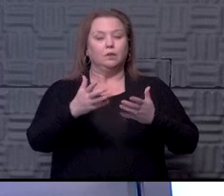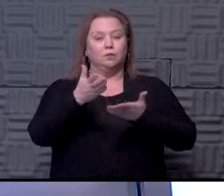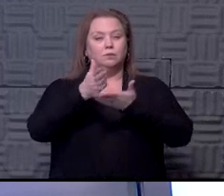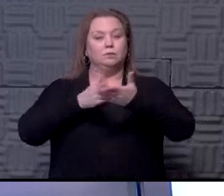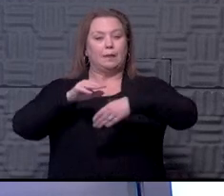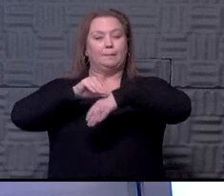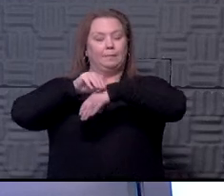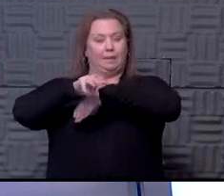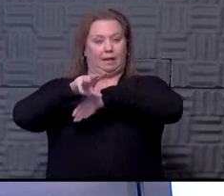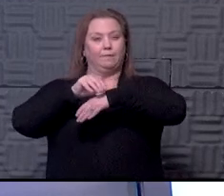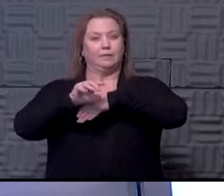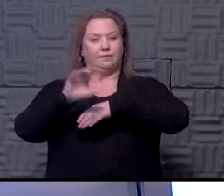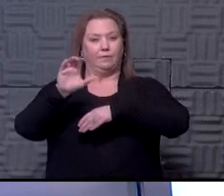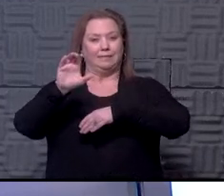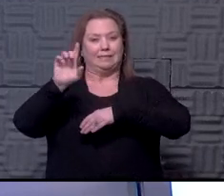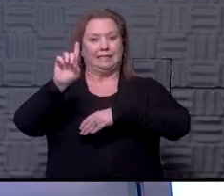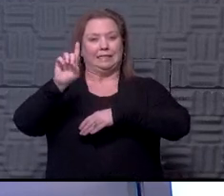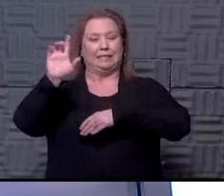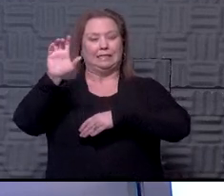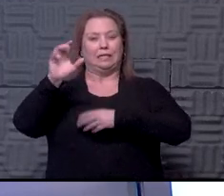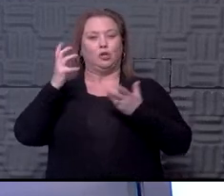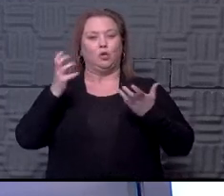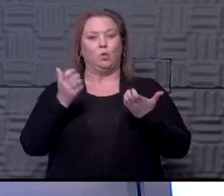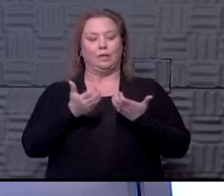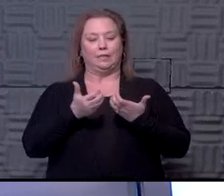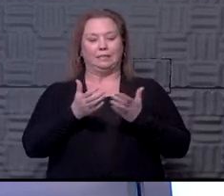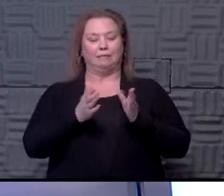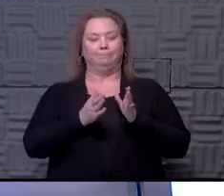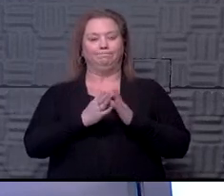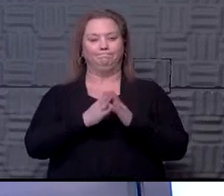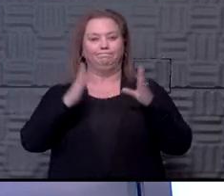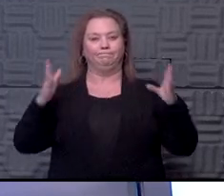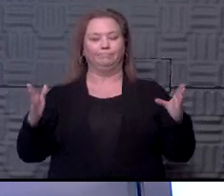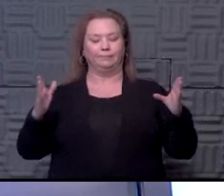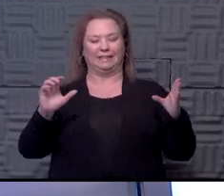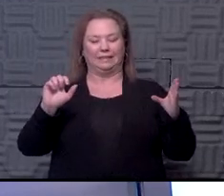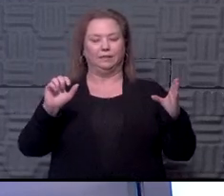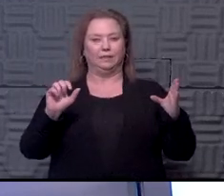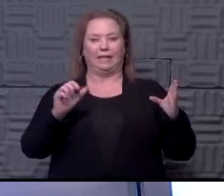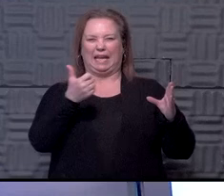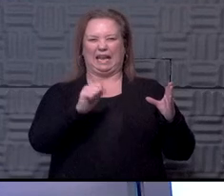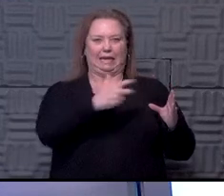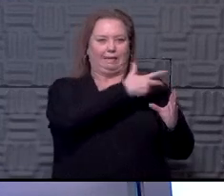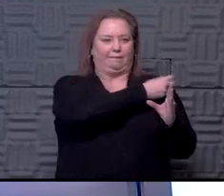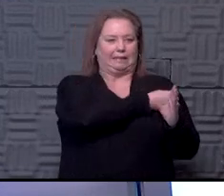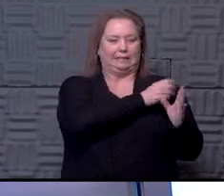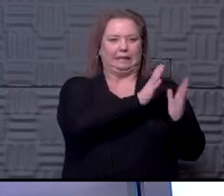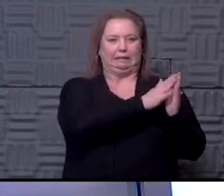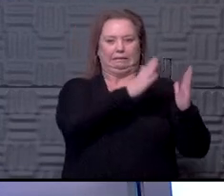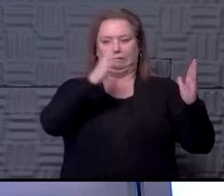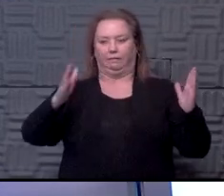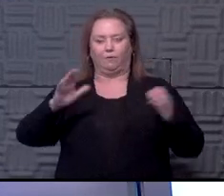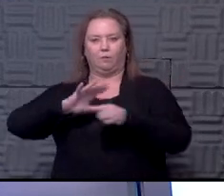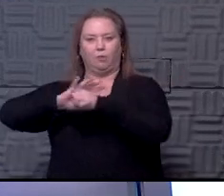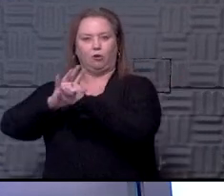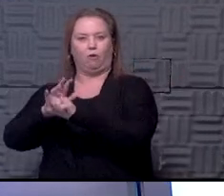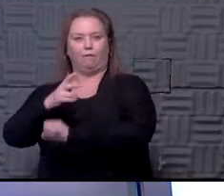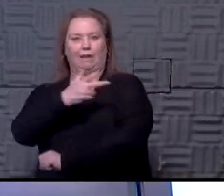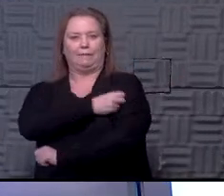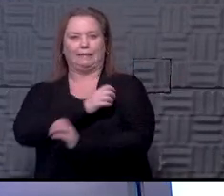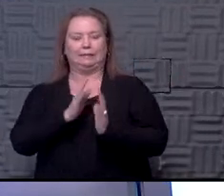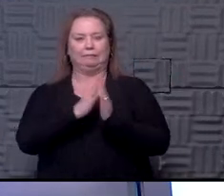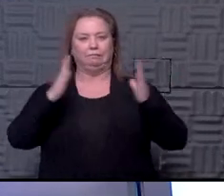that has come up from the CDC about you want to space your any other vaccination from the COVID-19